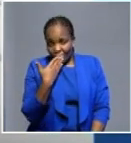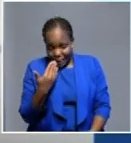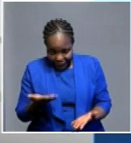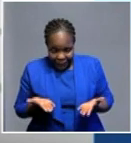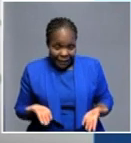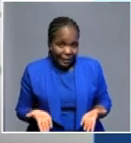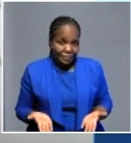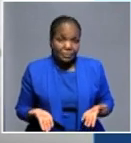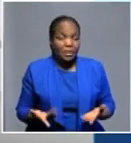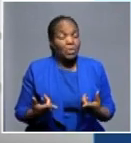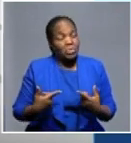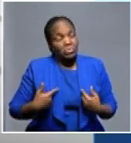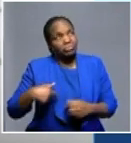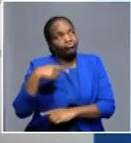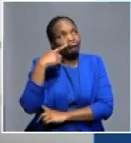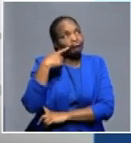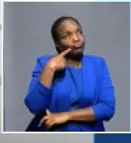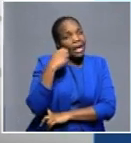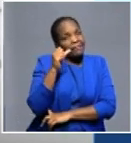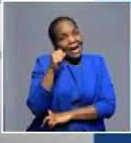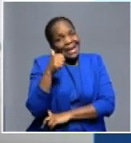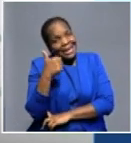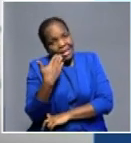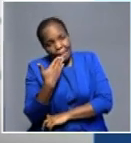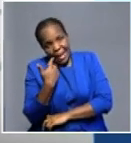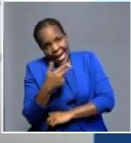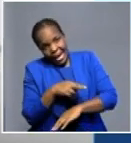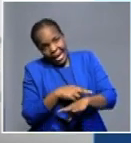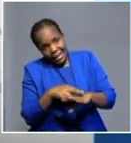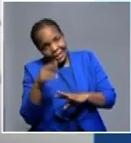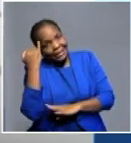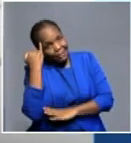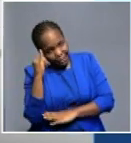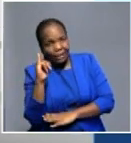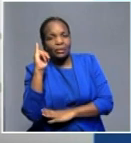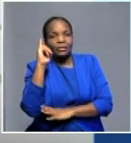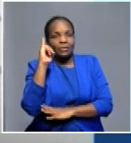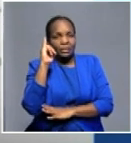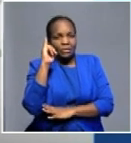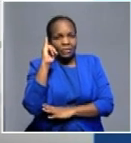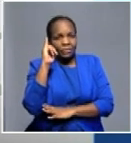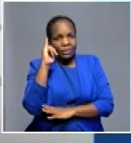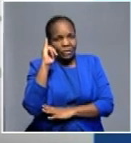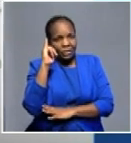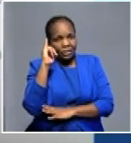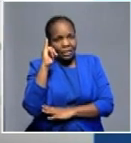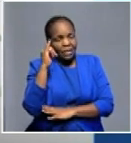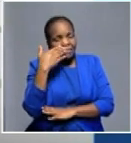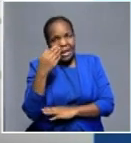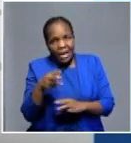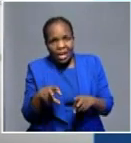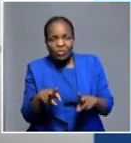we also come up with an alternative solution to see how best we can, you know,